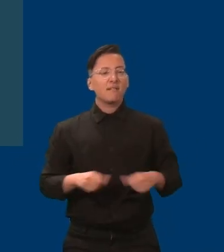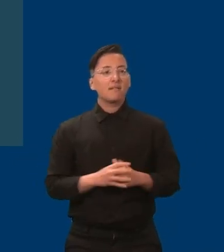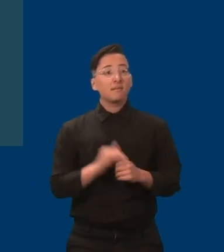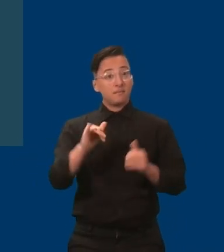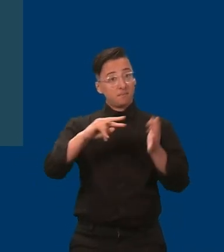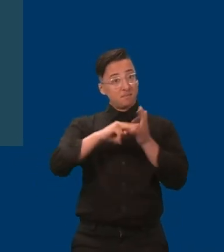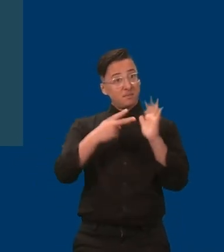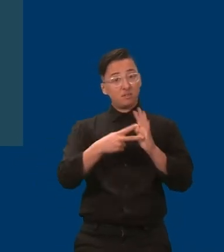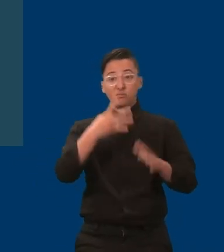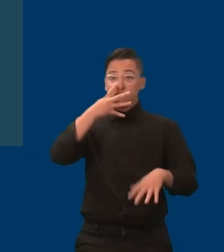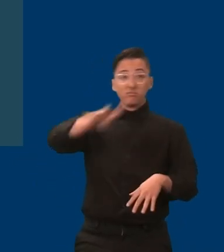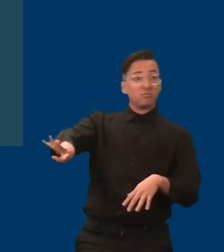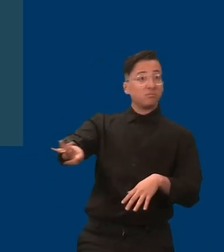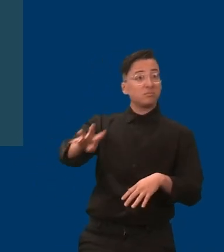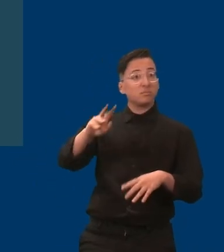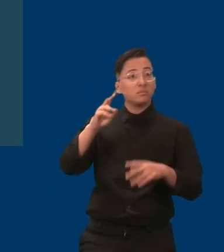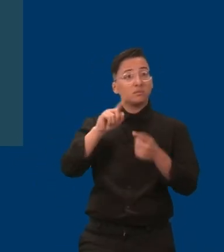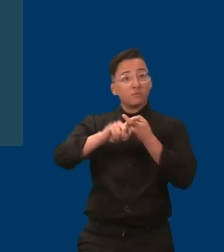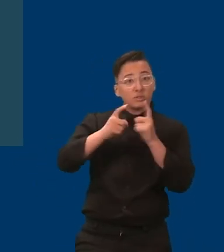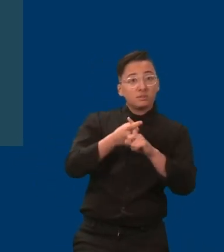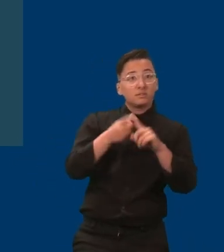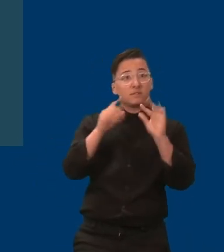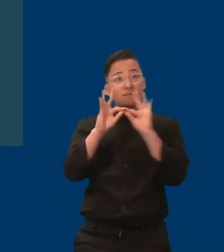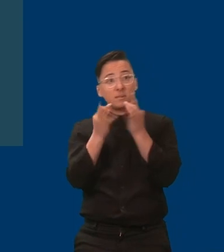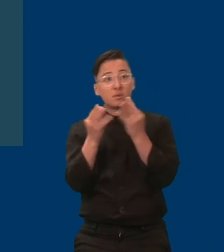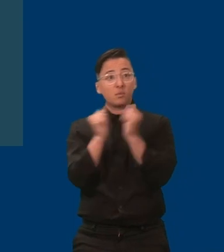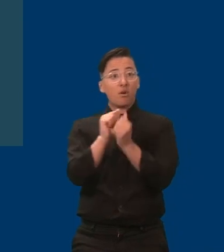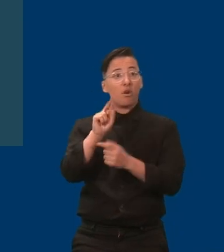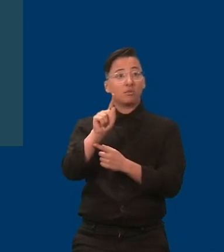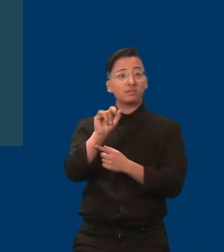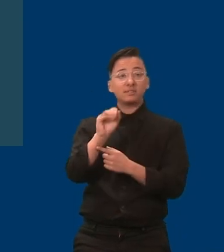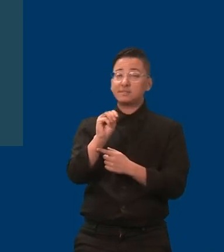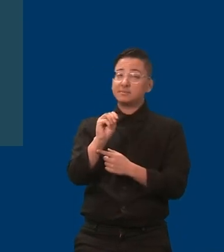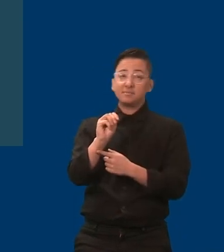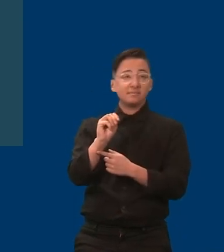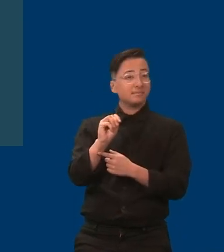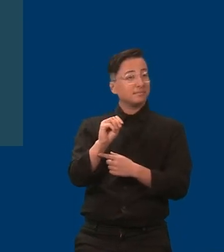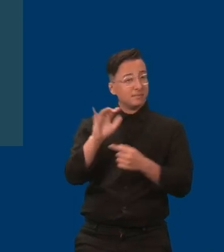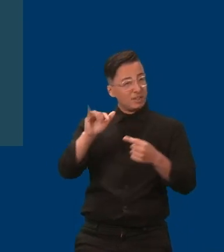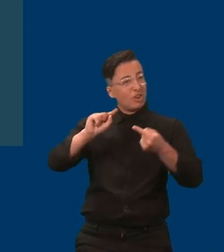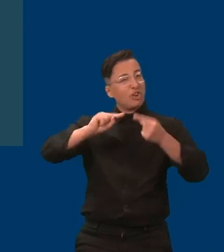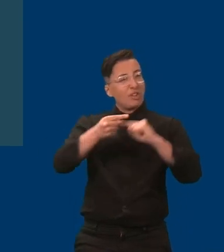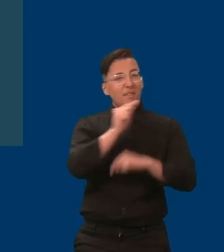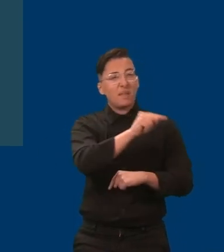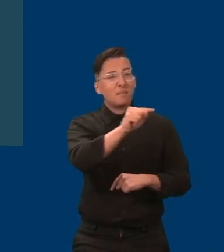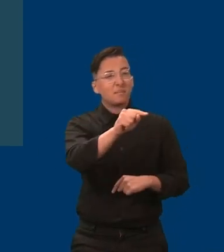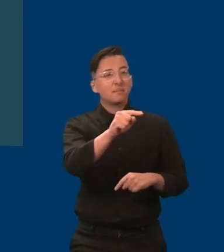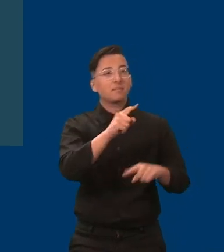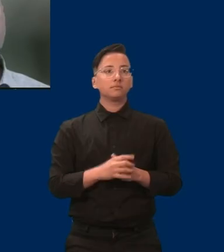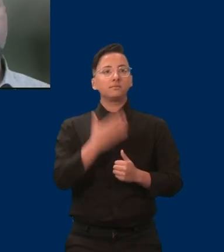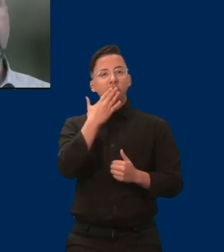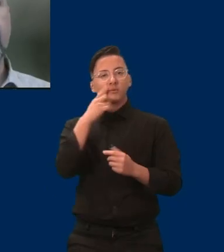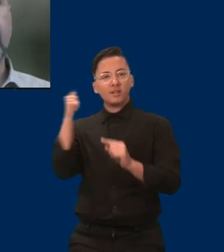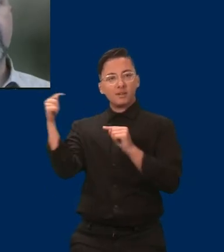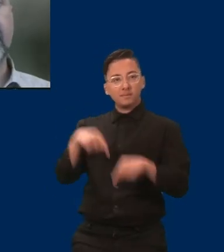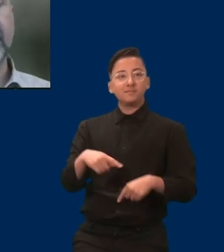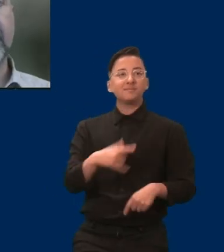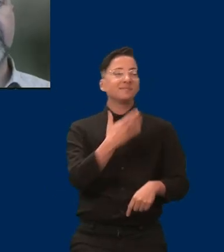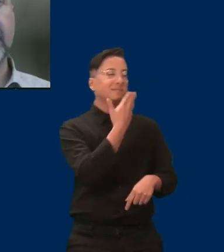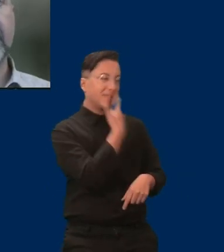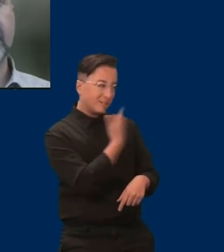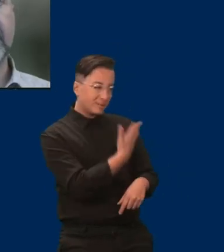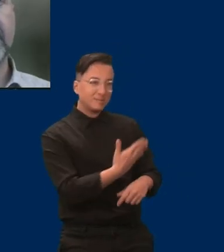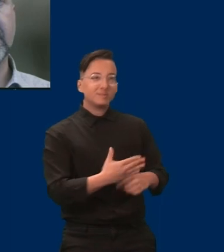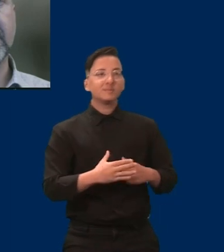friends, and fellow citizens is not just to our detriment, but to everyone else's. Thank you. The main item